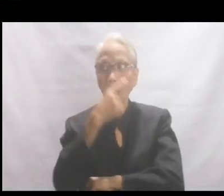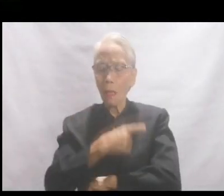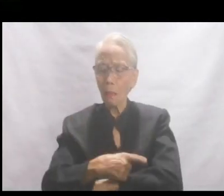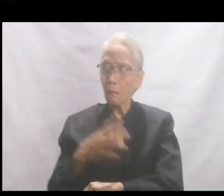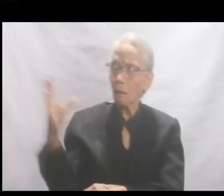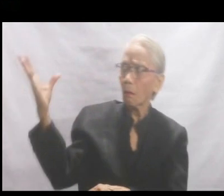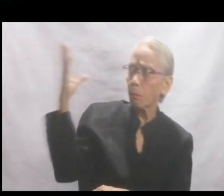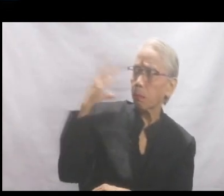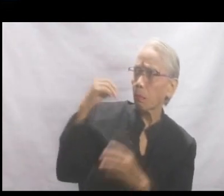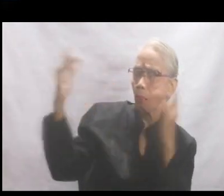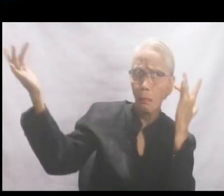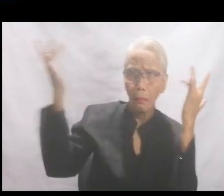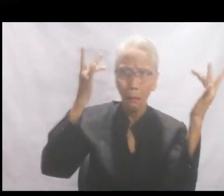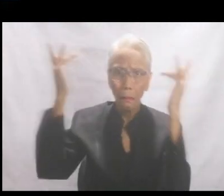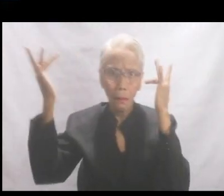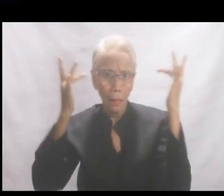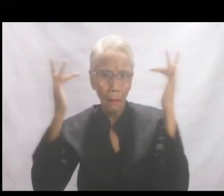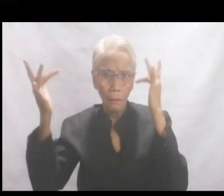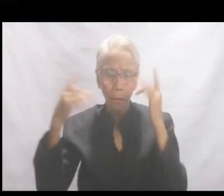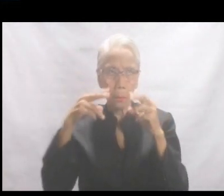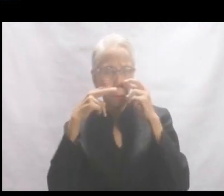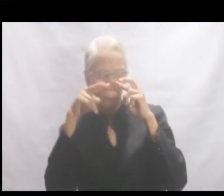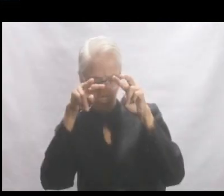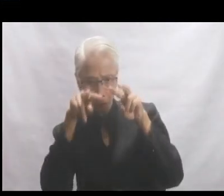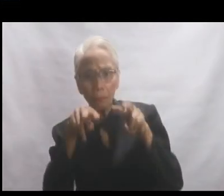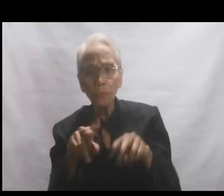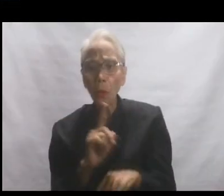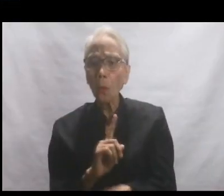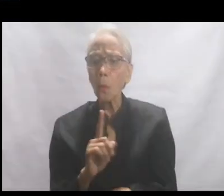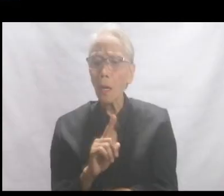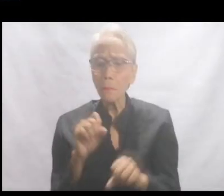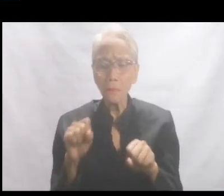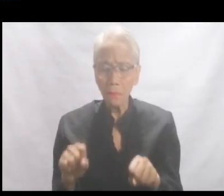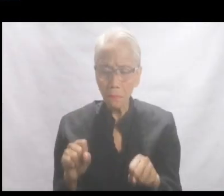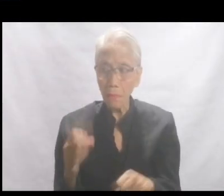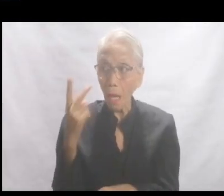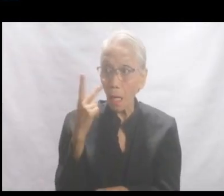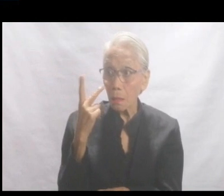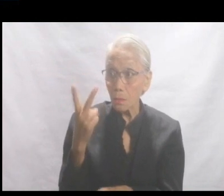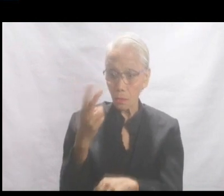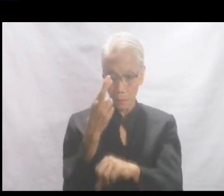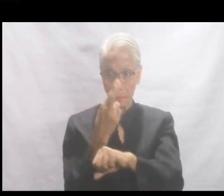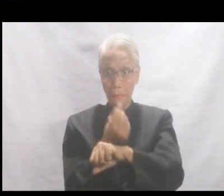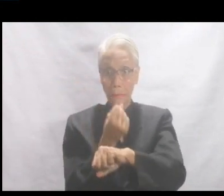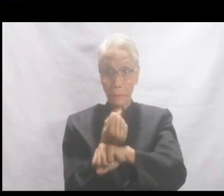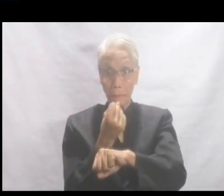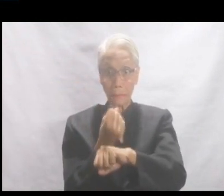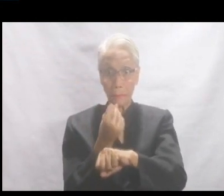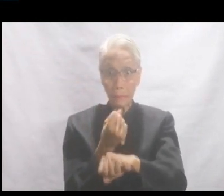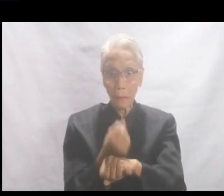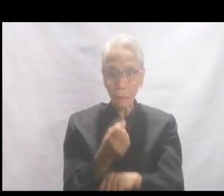he heard a strange noise at his feet, and when he looked down to see what it could be, he saw a stonecutter